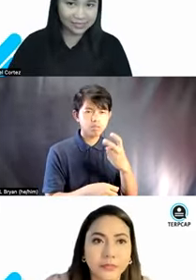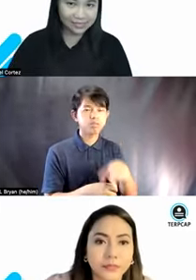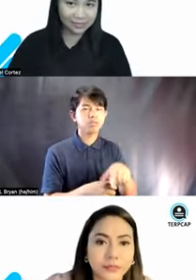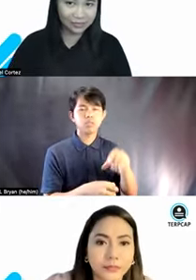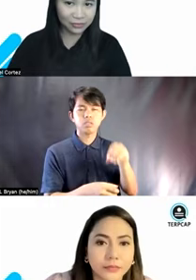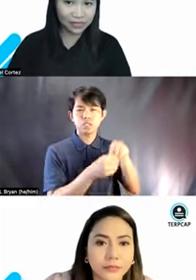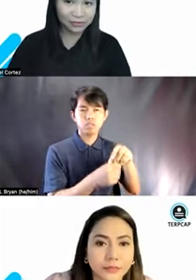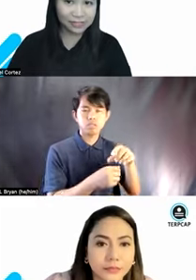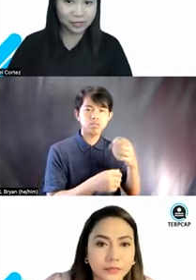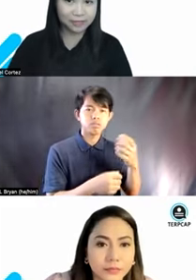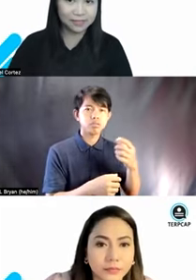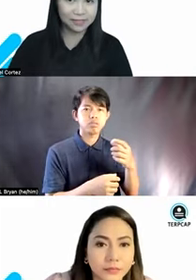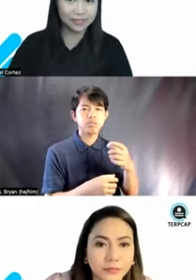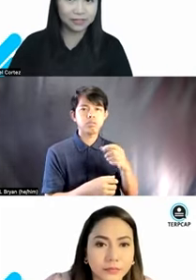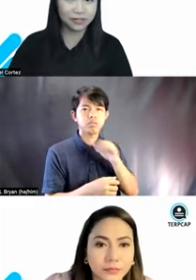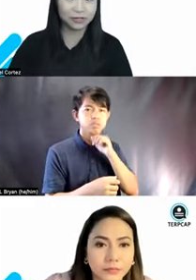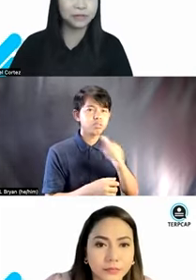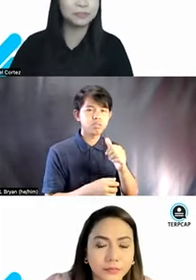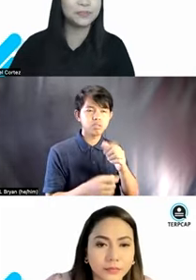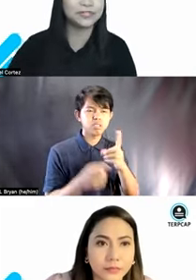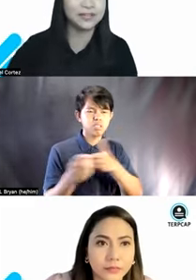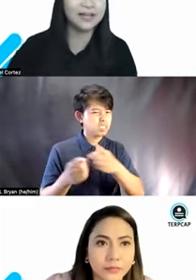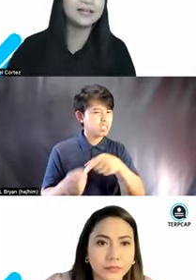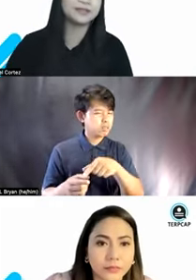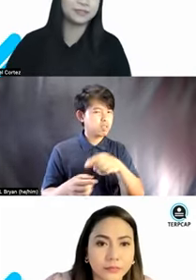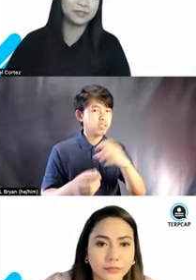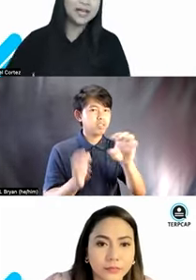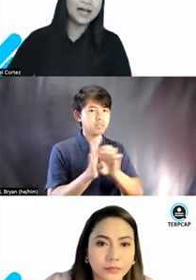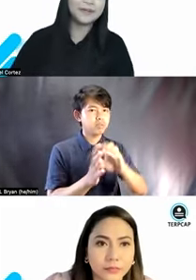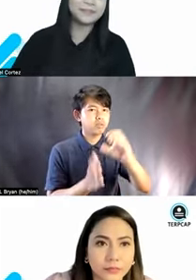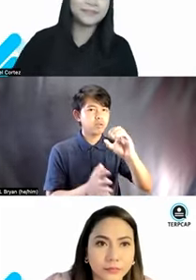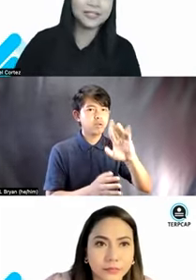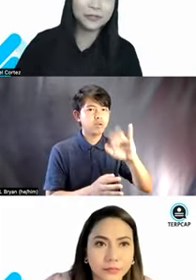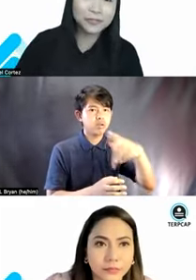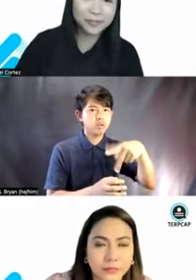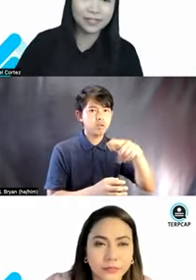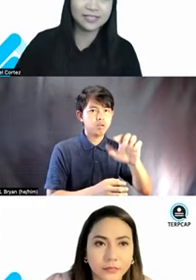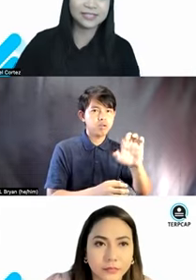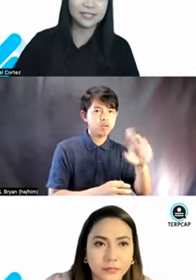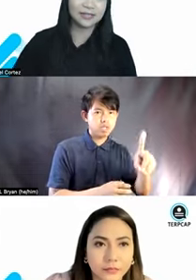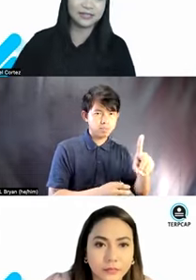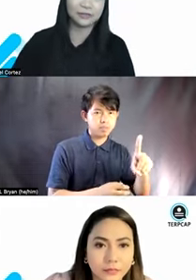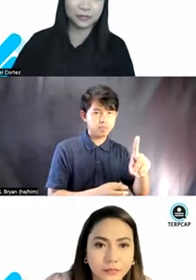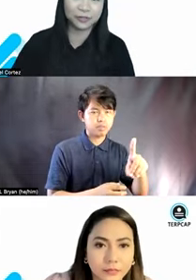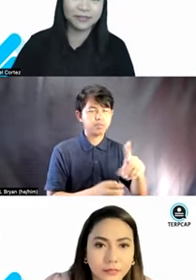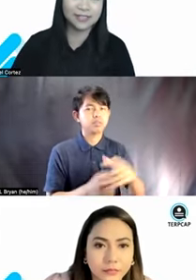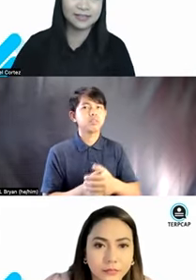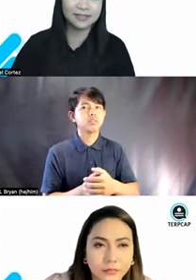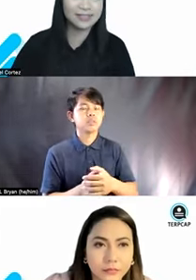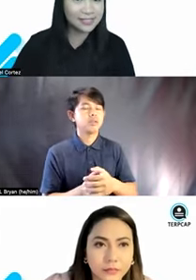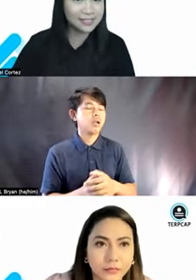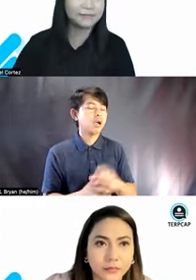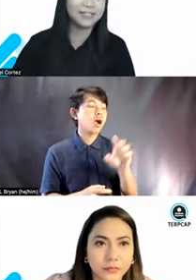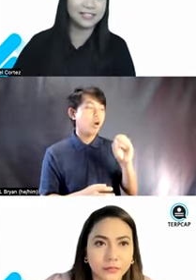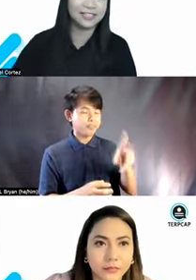that do not describe disabilities or crippled? Ah, crippled. Um, in terms of these, uh, terms, then